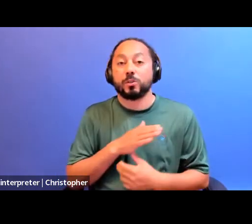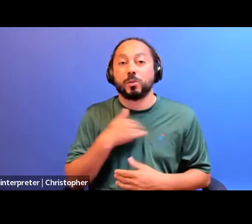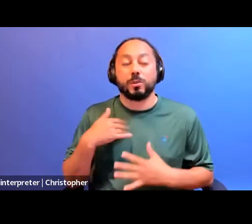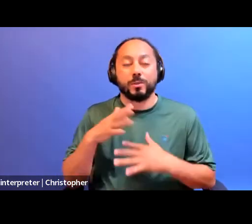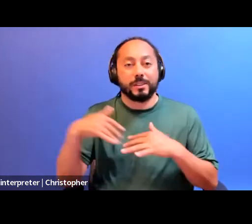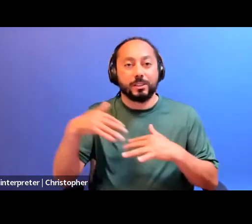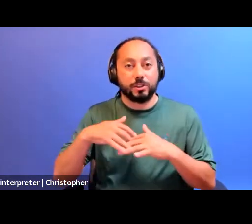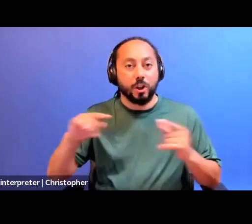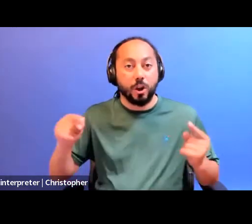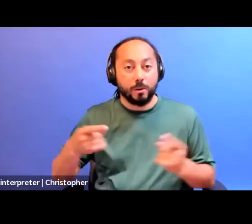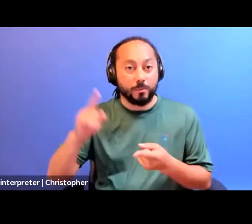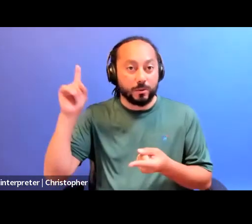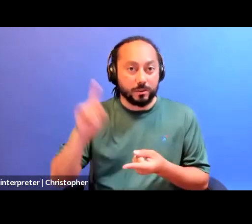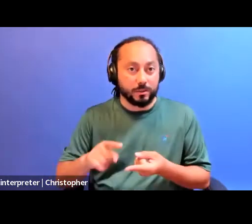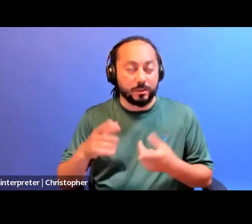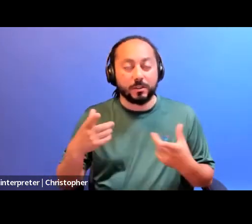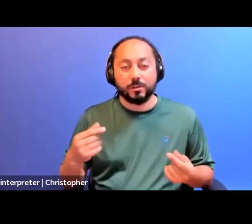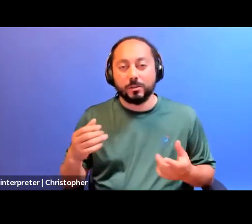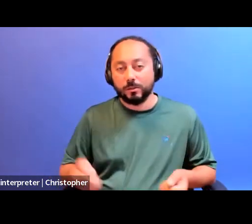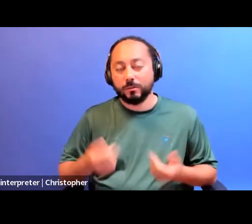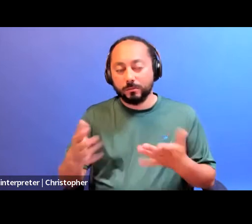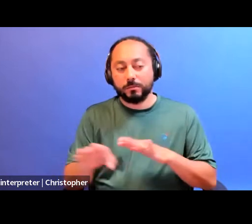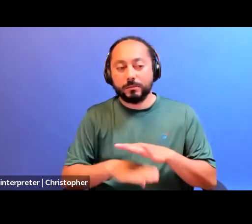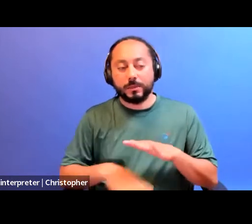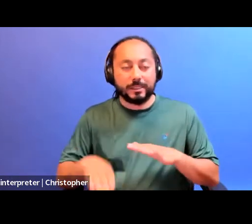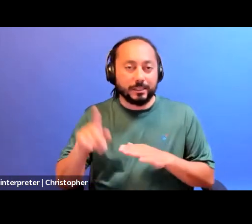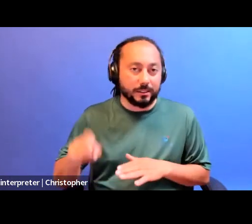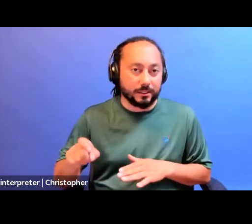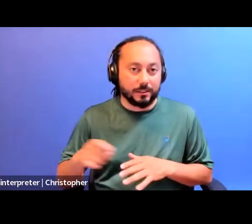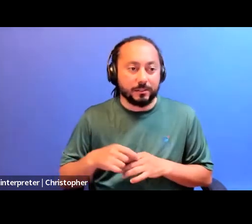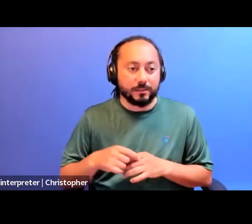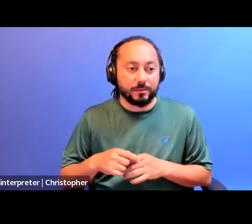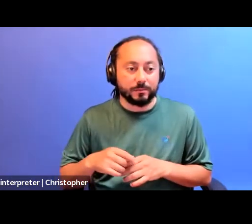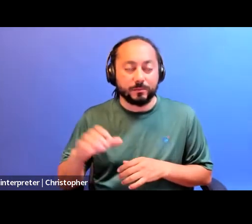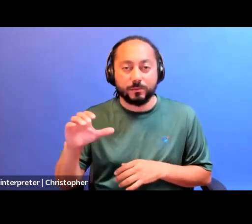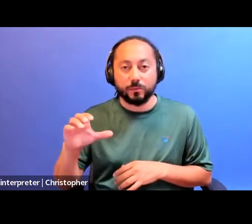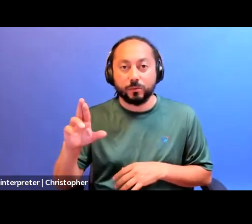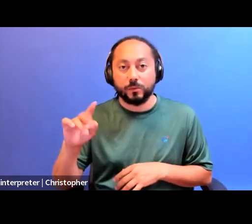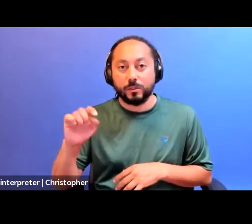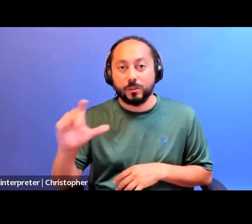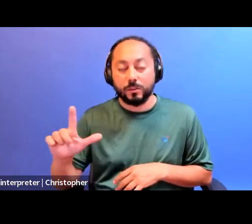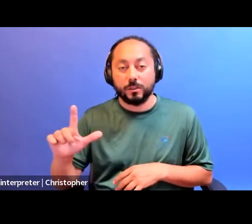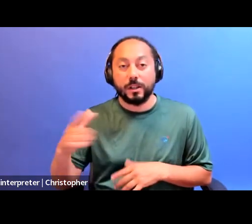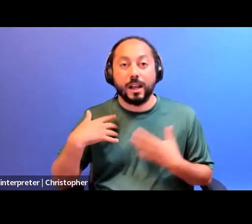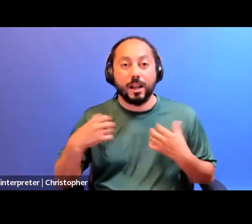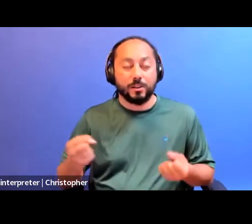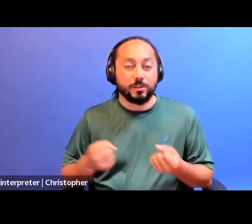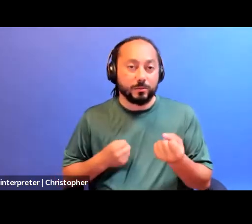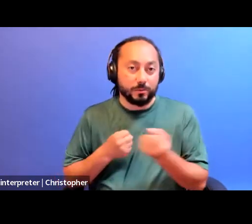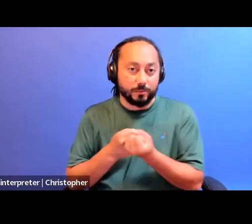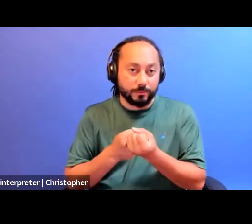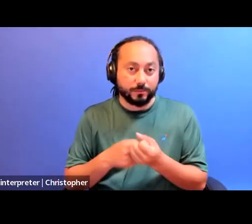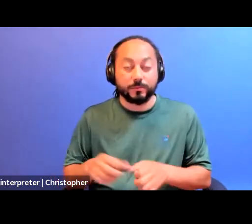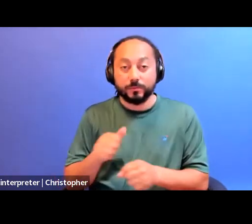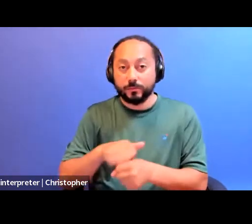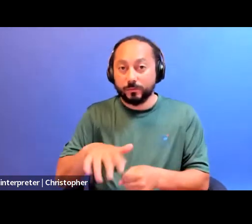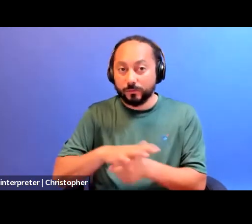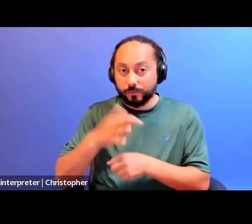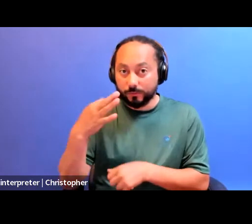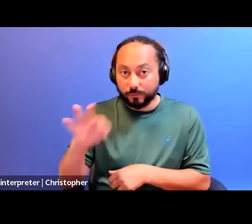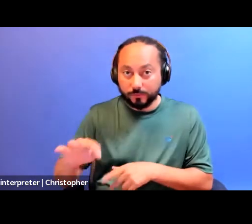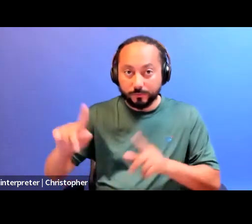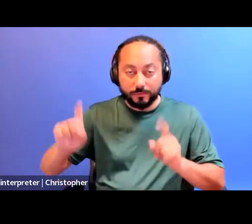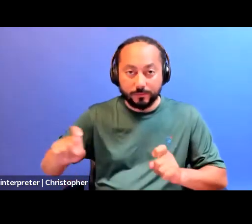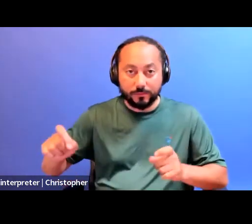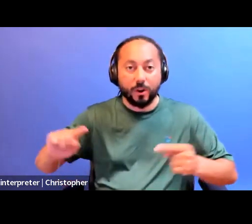offering basic needs, critical health support, COVID-19 testing, harm